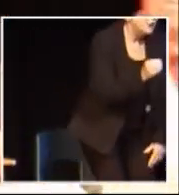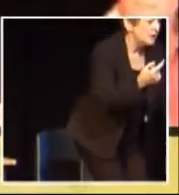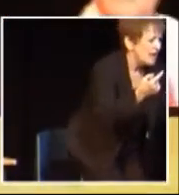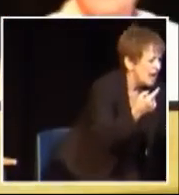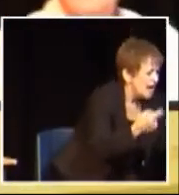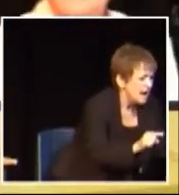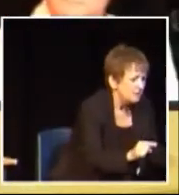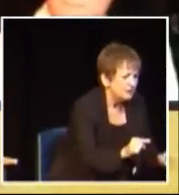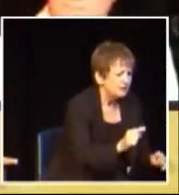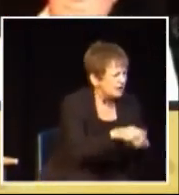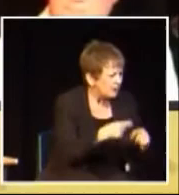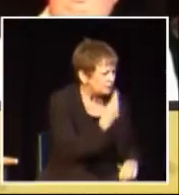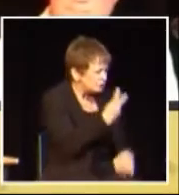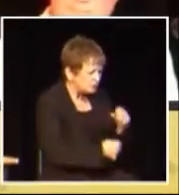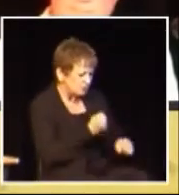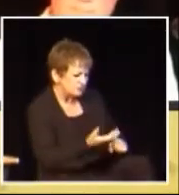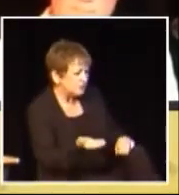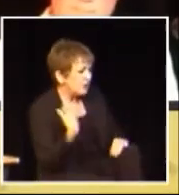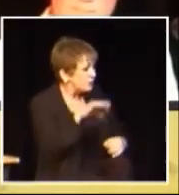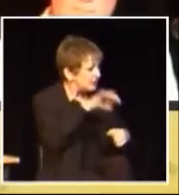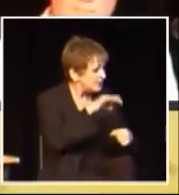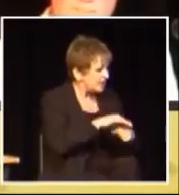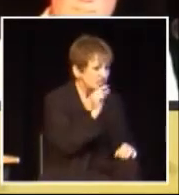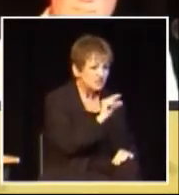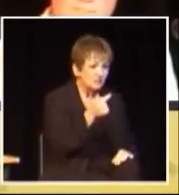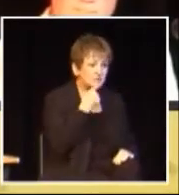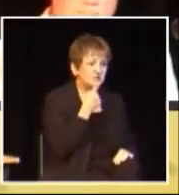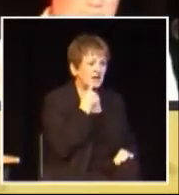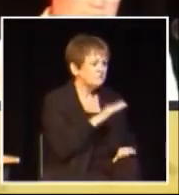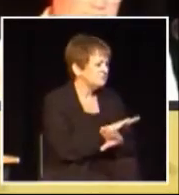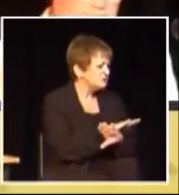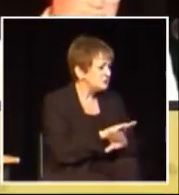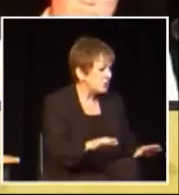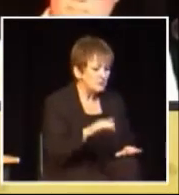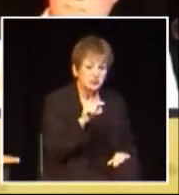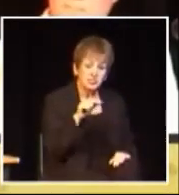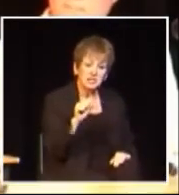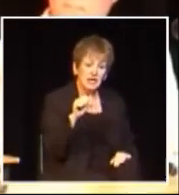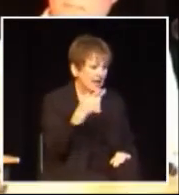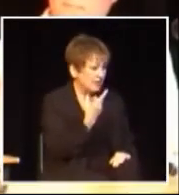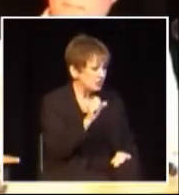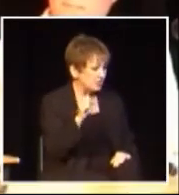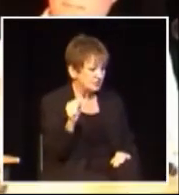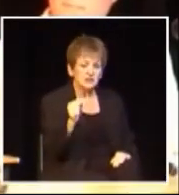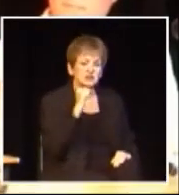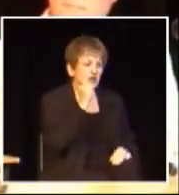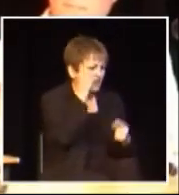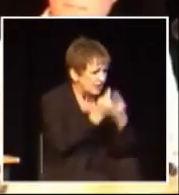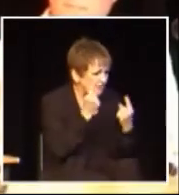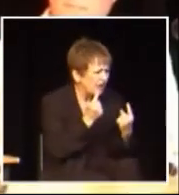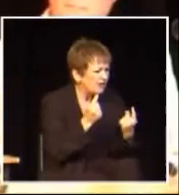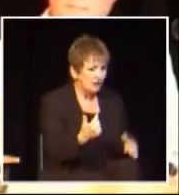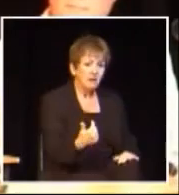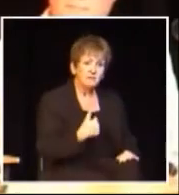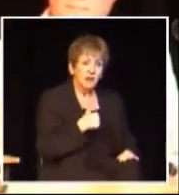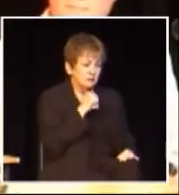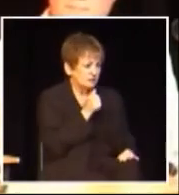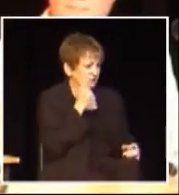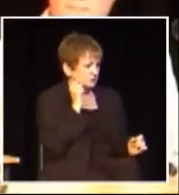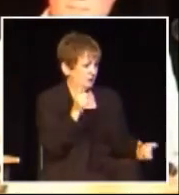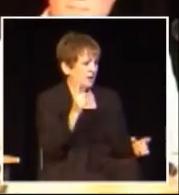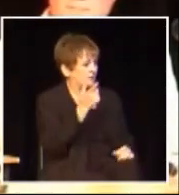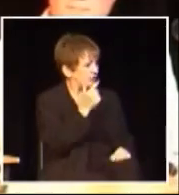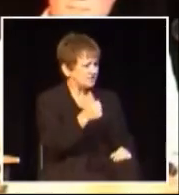So it's just a little over two years ago that during an election the government said no, HST was not up for consideration.